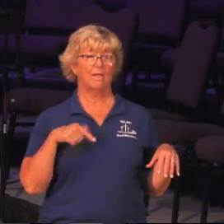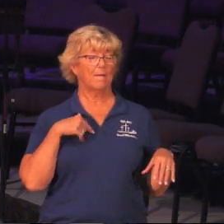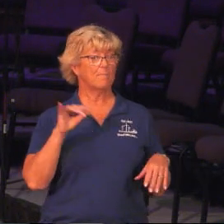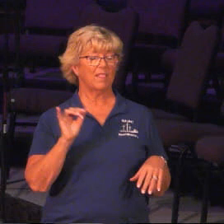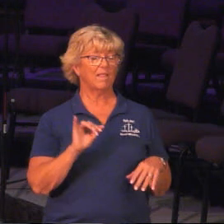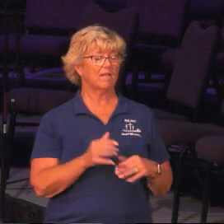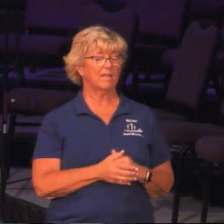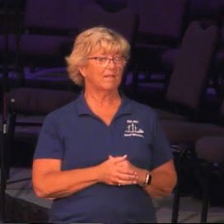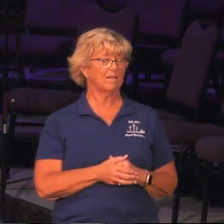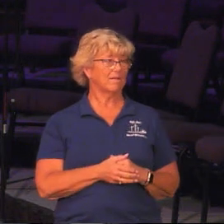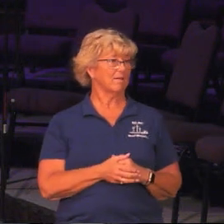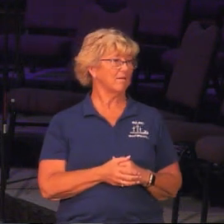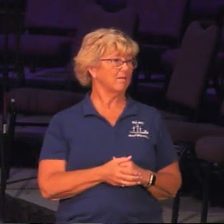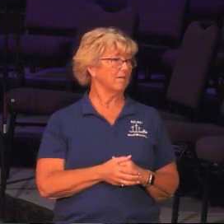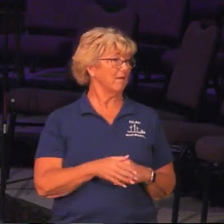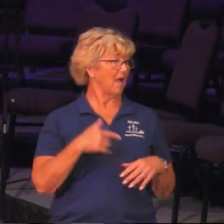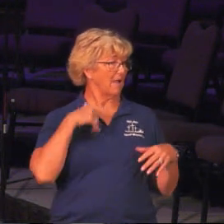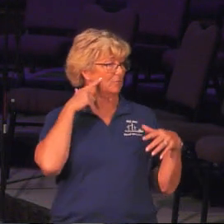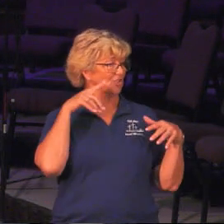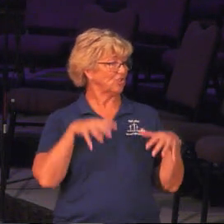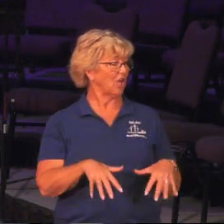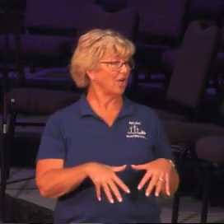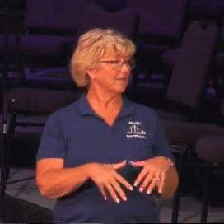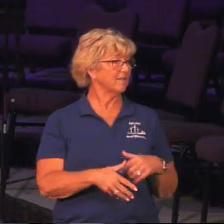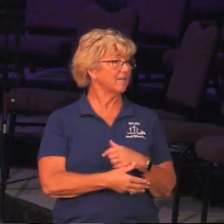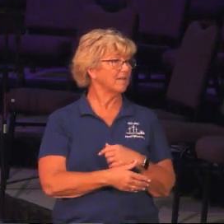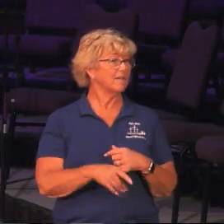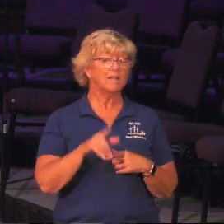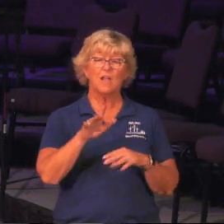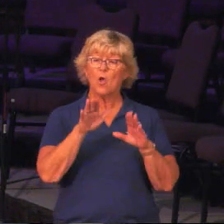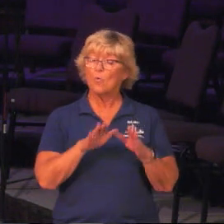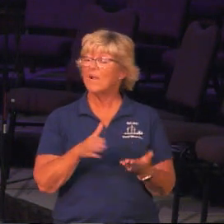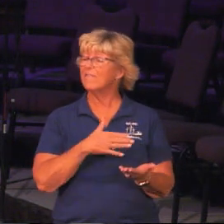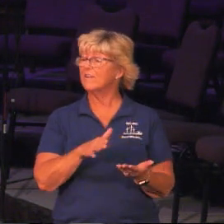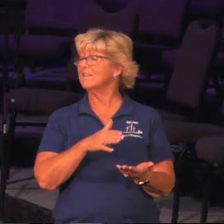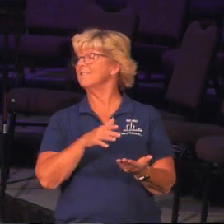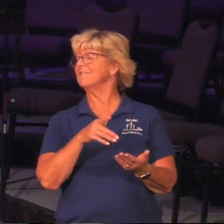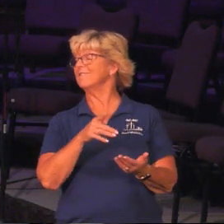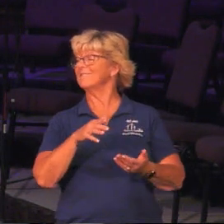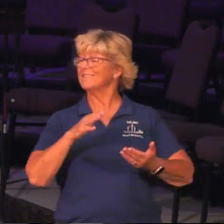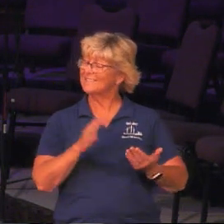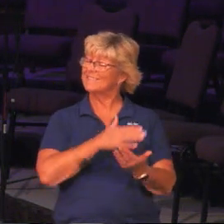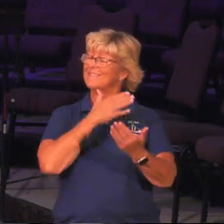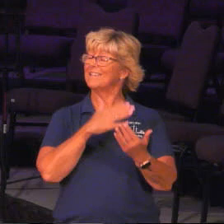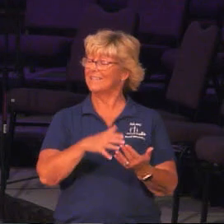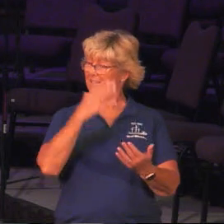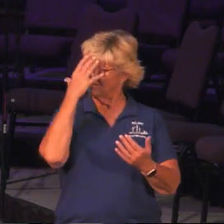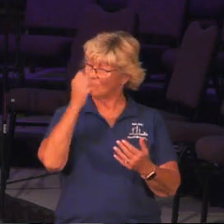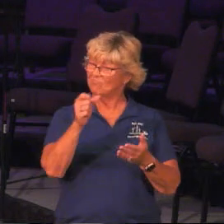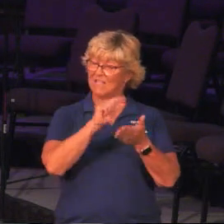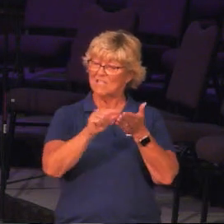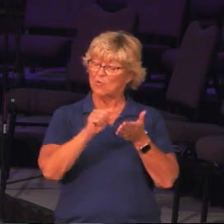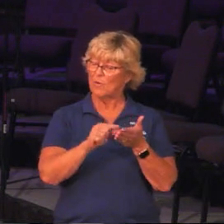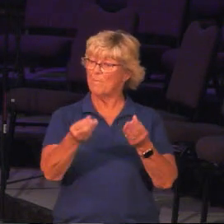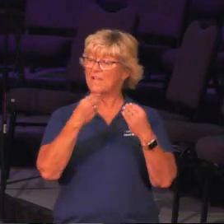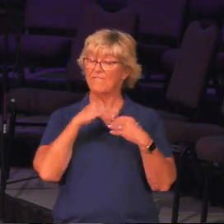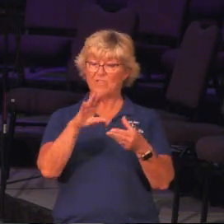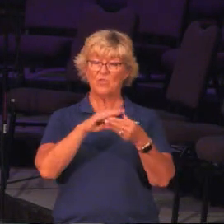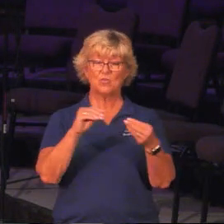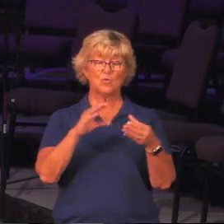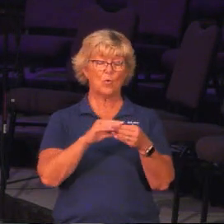I'm shell-shocked, right? So these wonderful kids, they sing songs to us. They quote scripture from memory. They give us their testimonies.